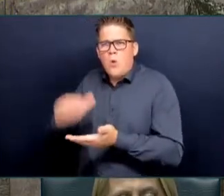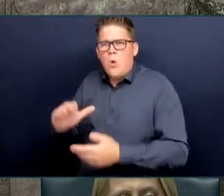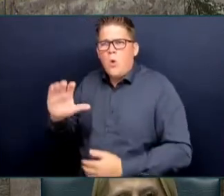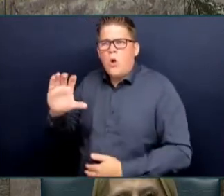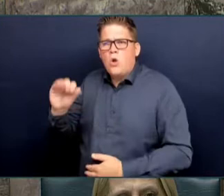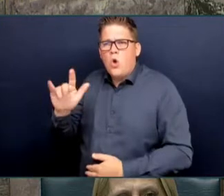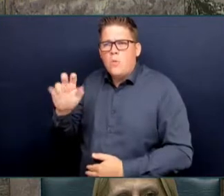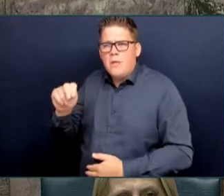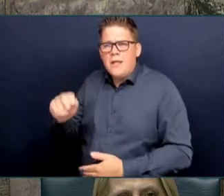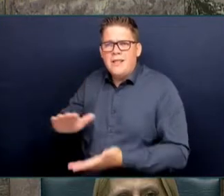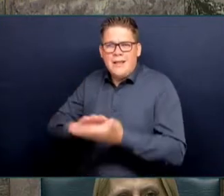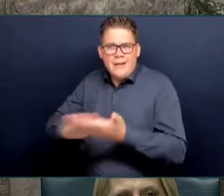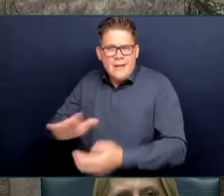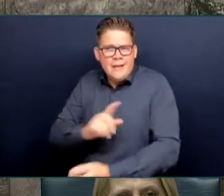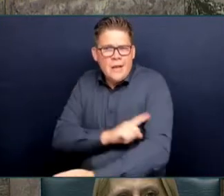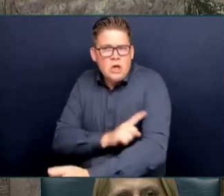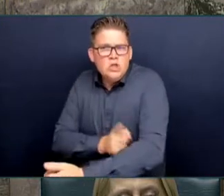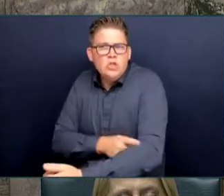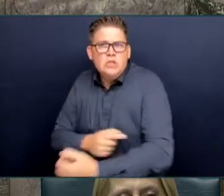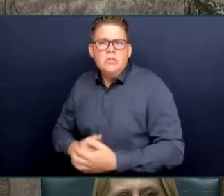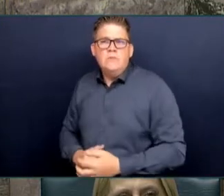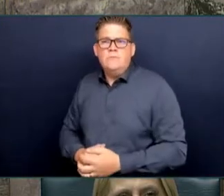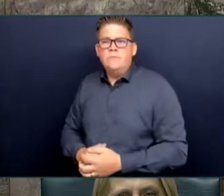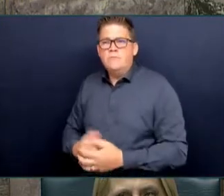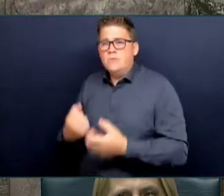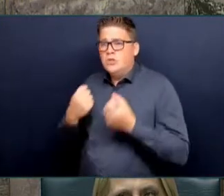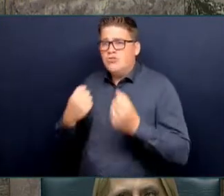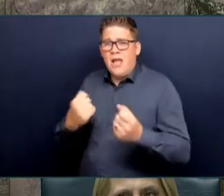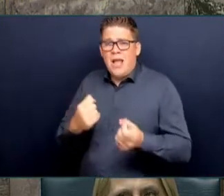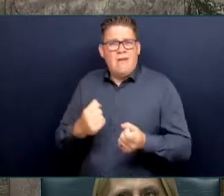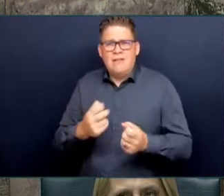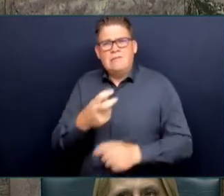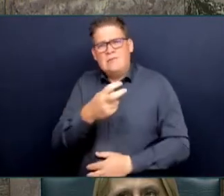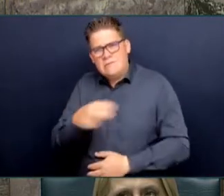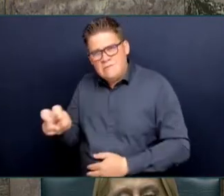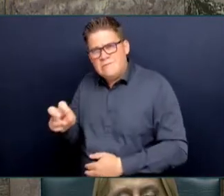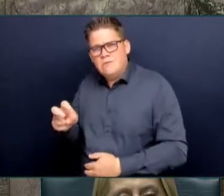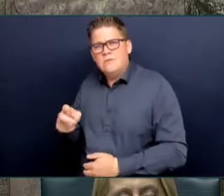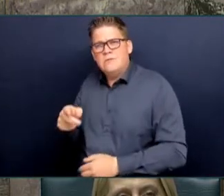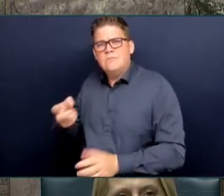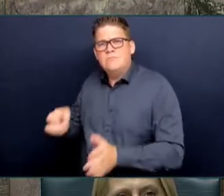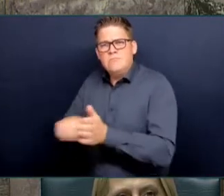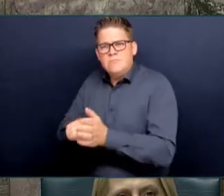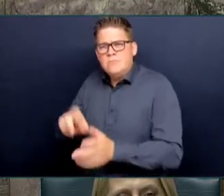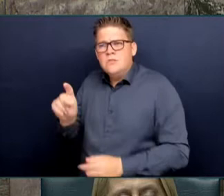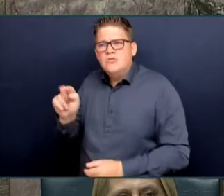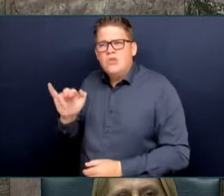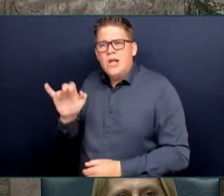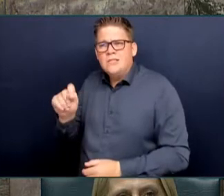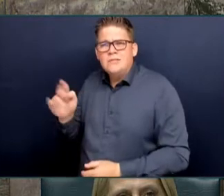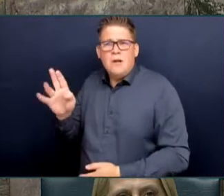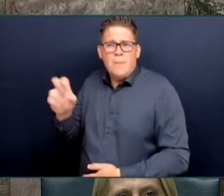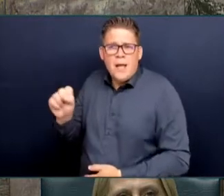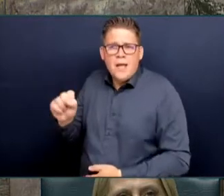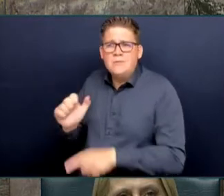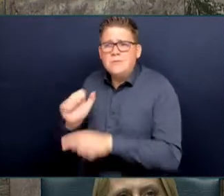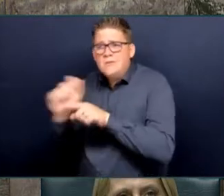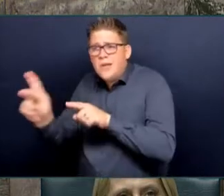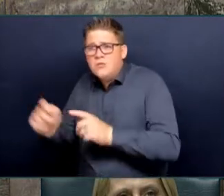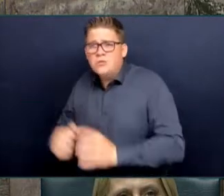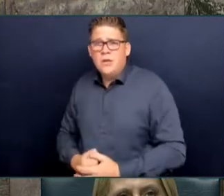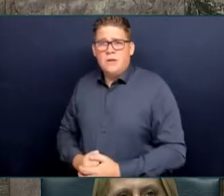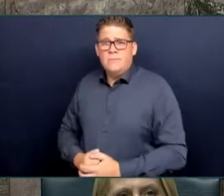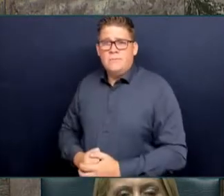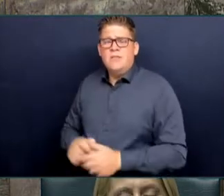acceleration of active transportation initiatives as well as supporting zero emission